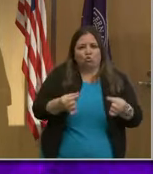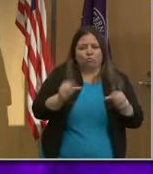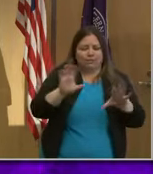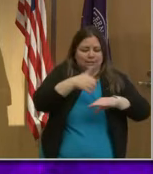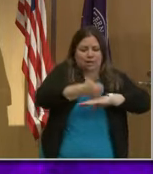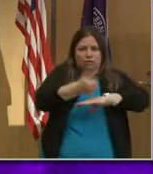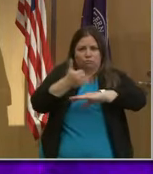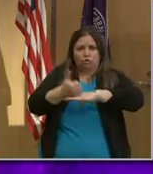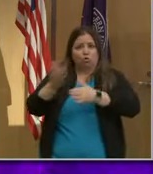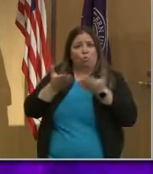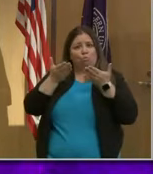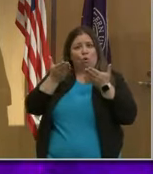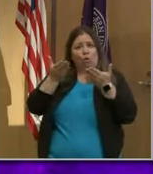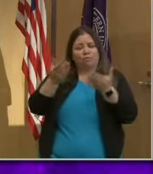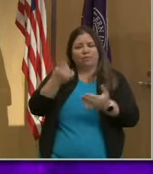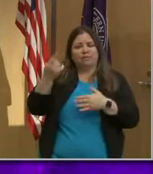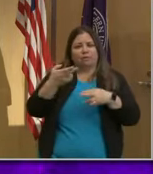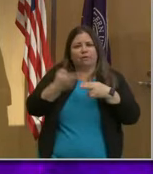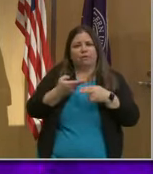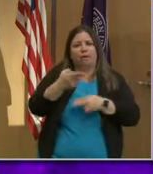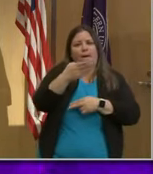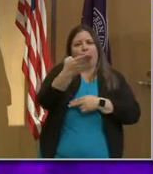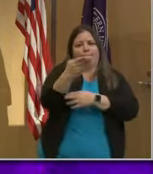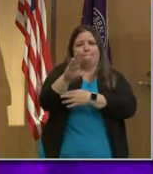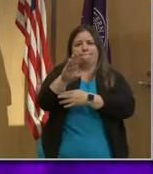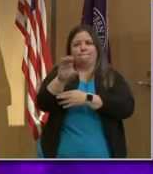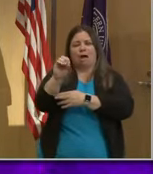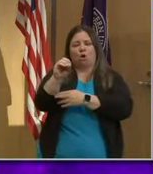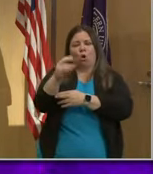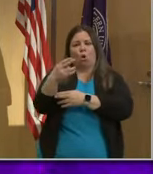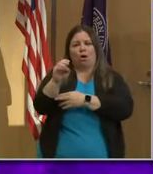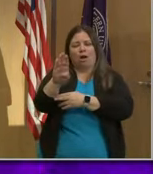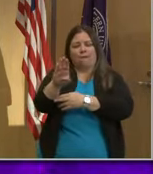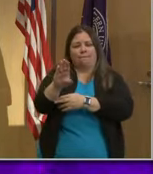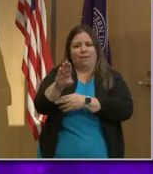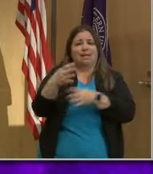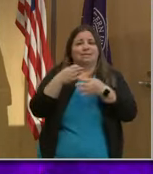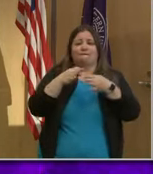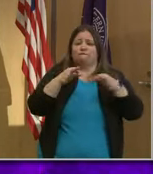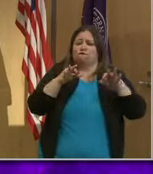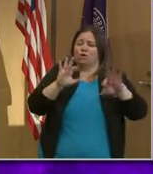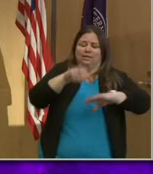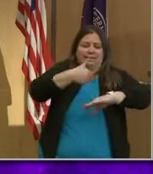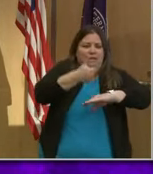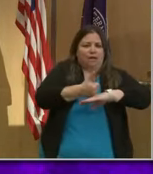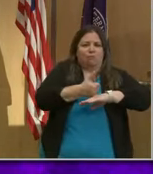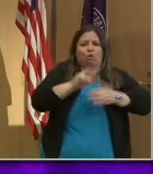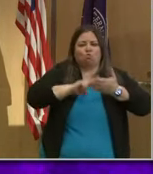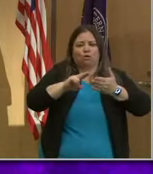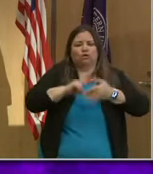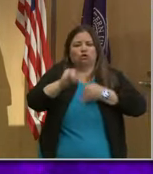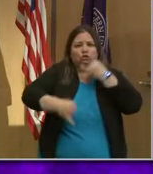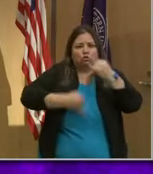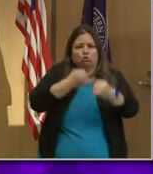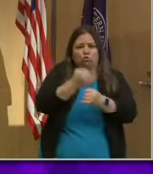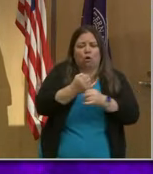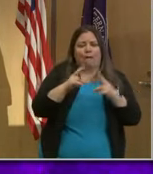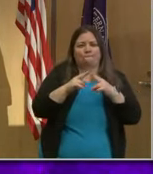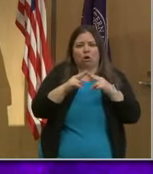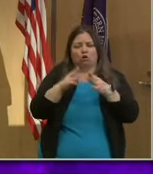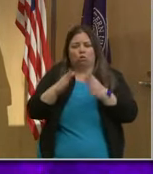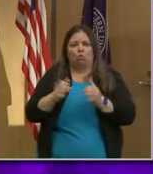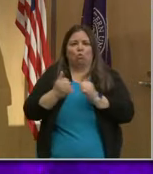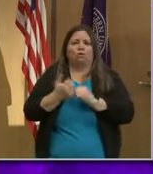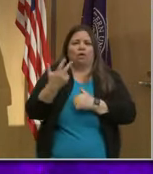to propose something called a Biohub. A Biohub is a freestanding research institute that is partnered with three